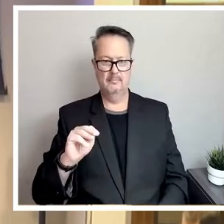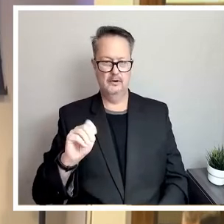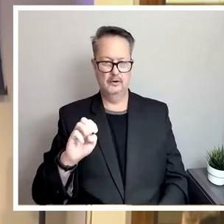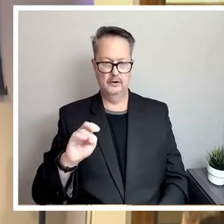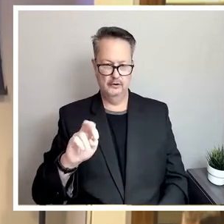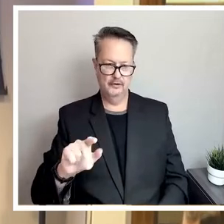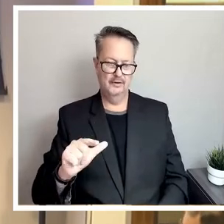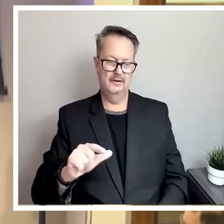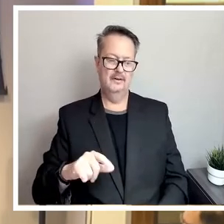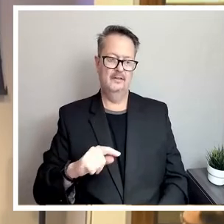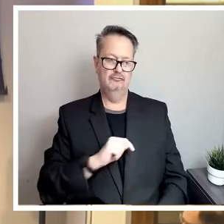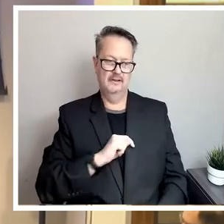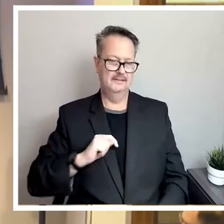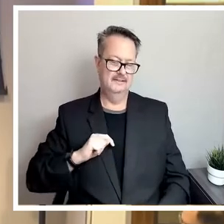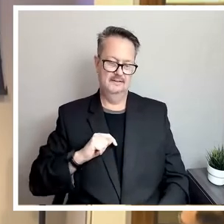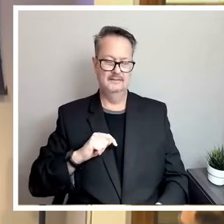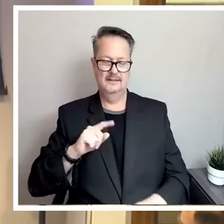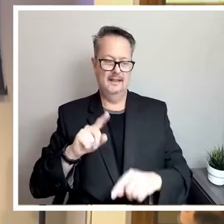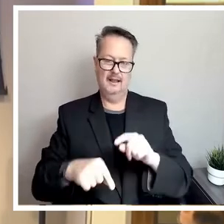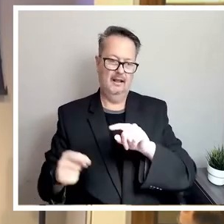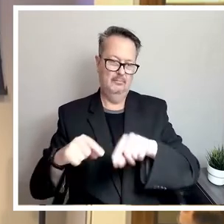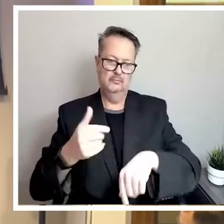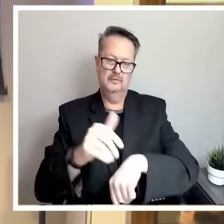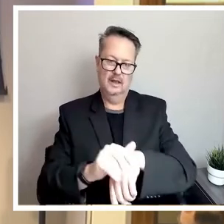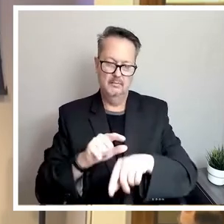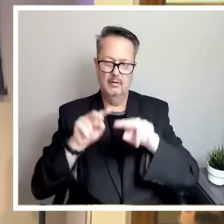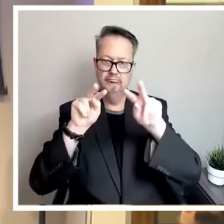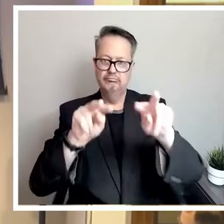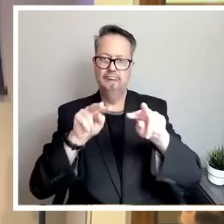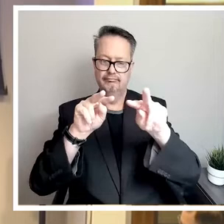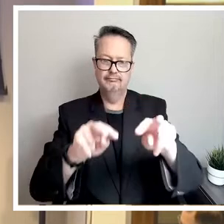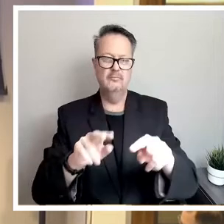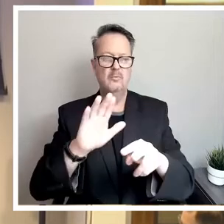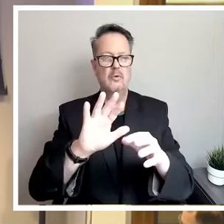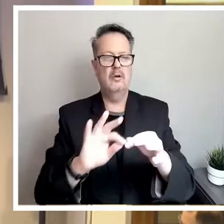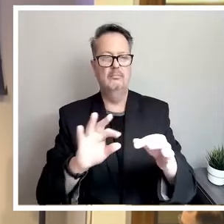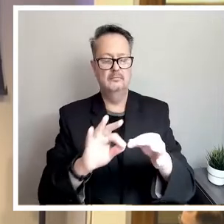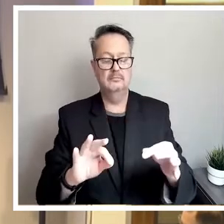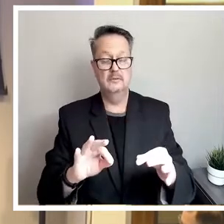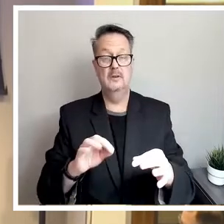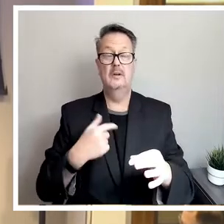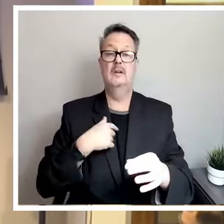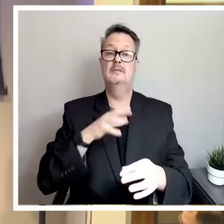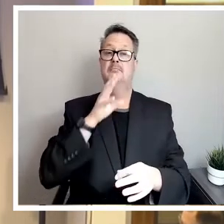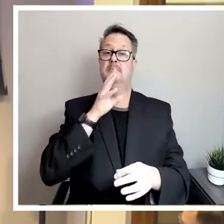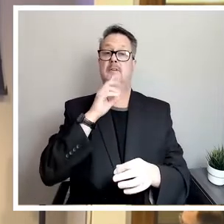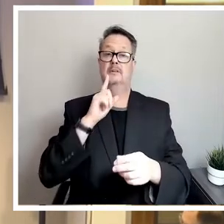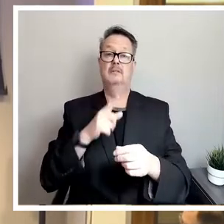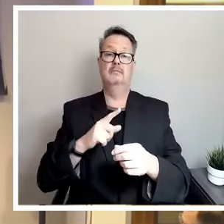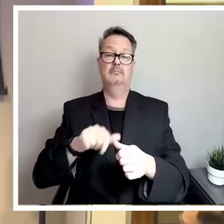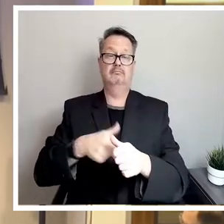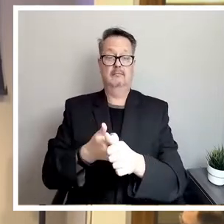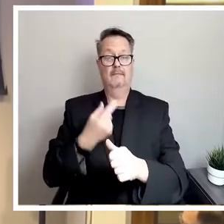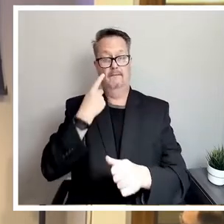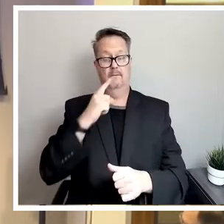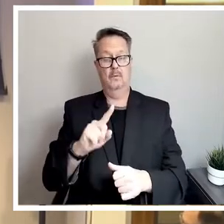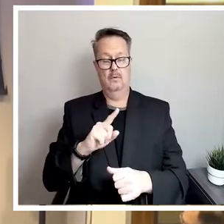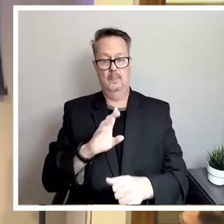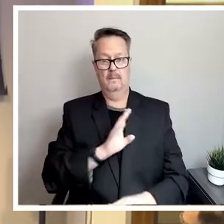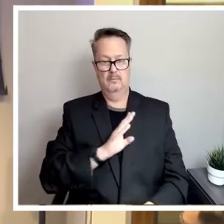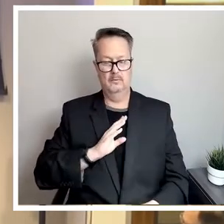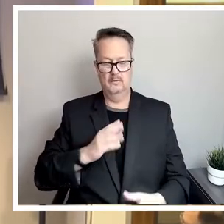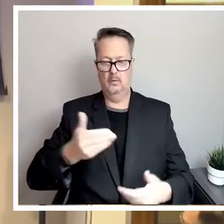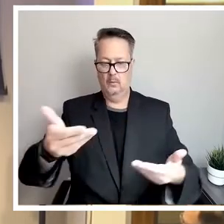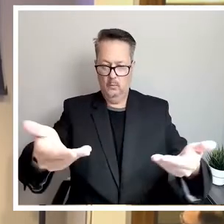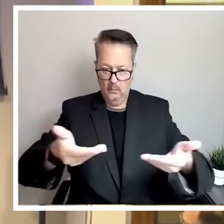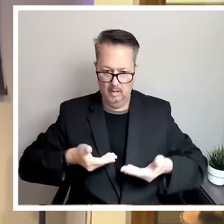look forward to the comments that will be provided. On behalf of the Board, I would like to welcome you to this public input session. Thank